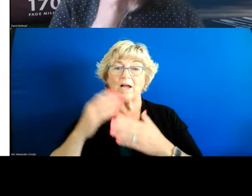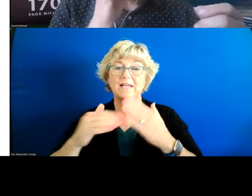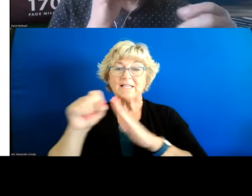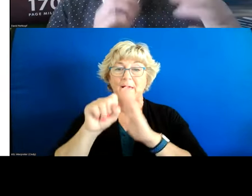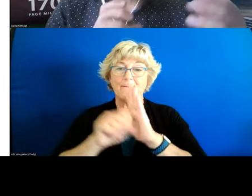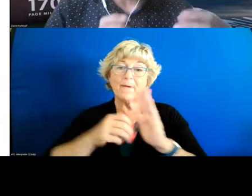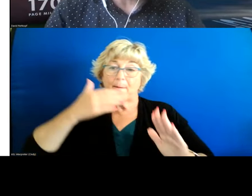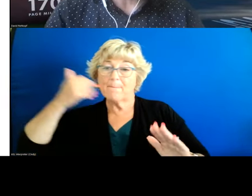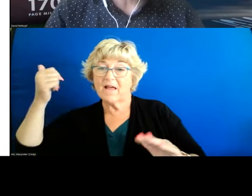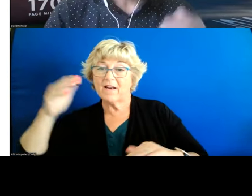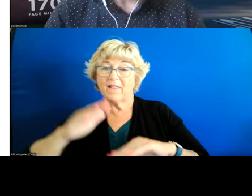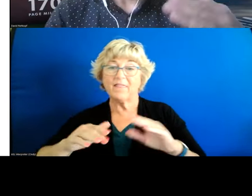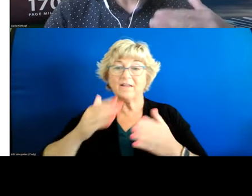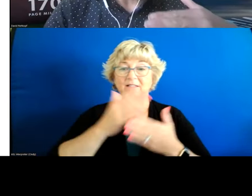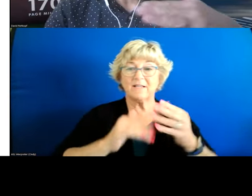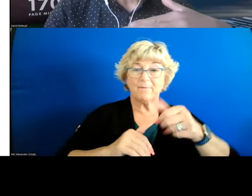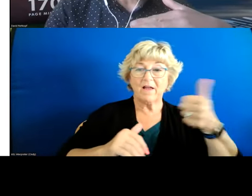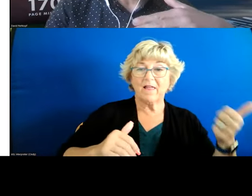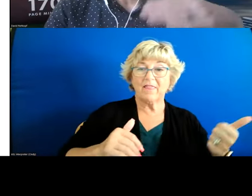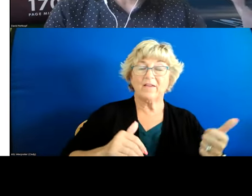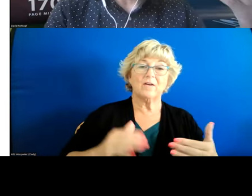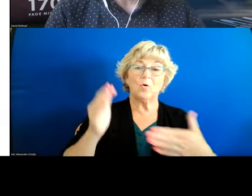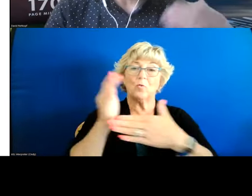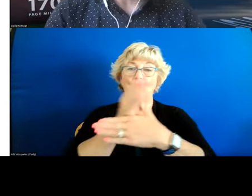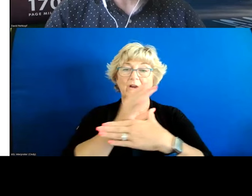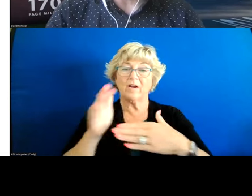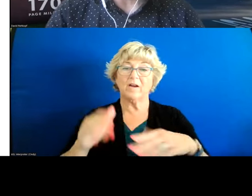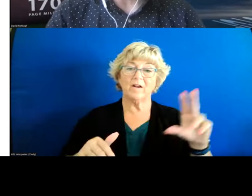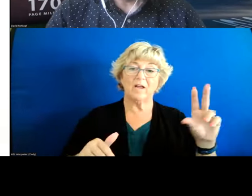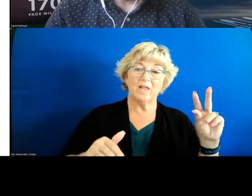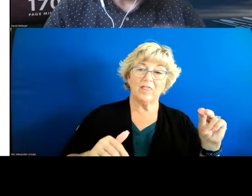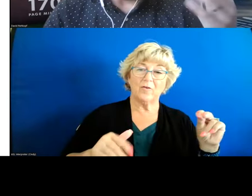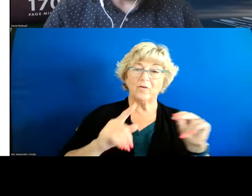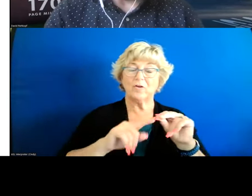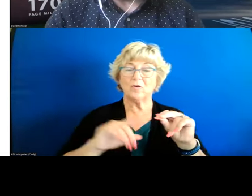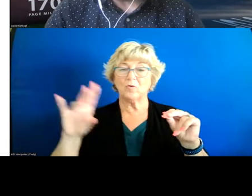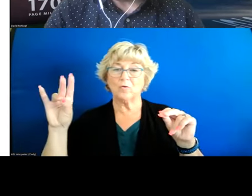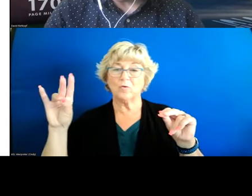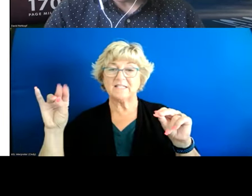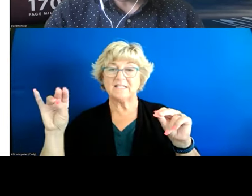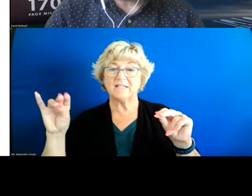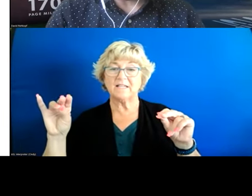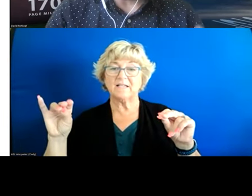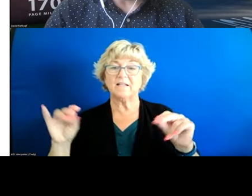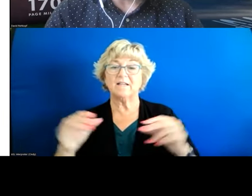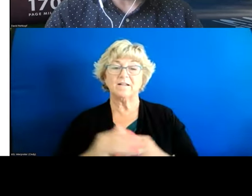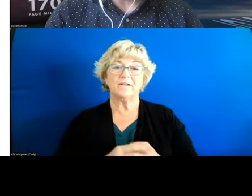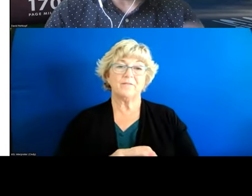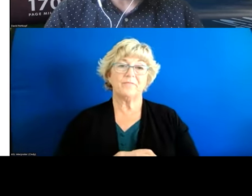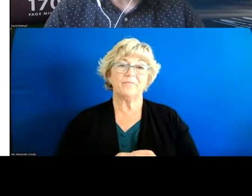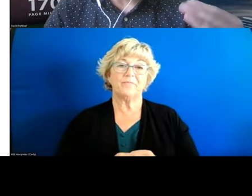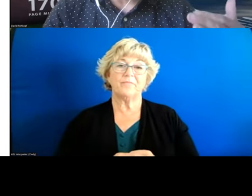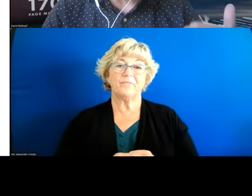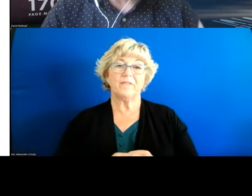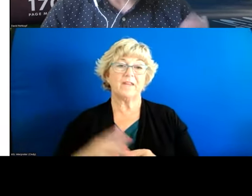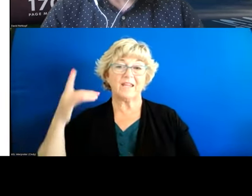doing better in some areas than others uh the range is actually sort of 30 to around 70. and uh by our metrics um unfortunately